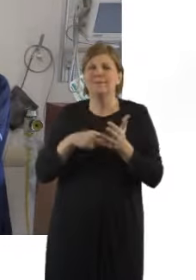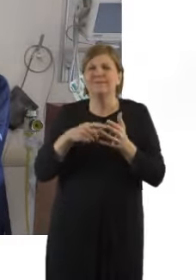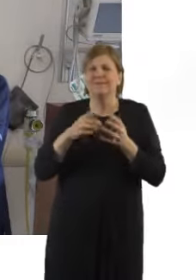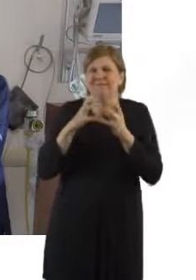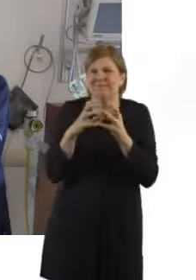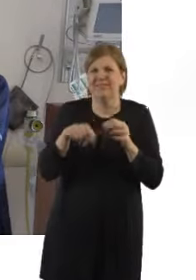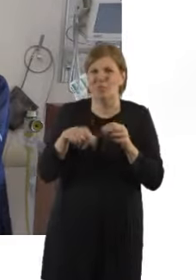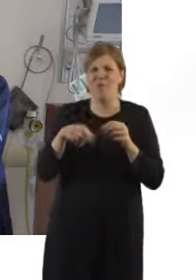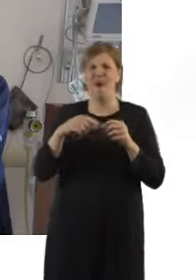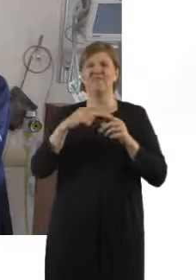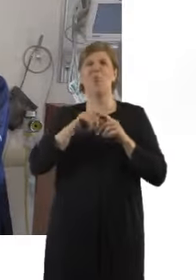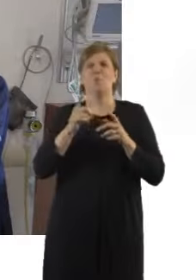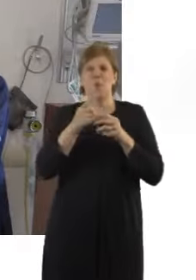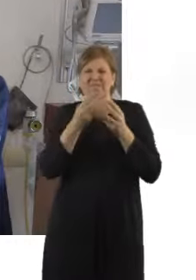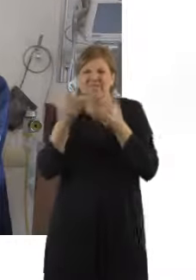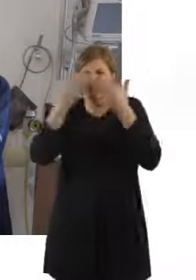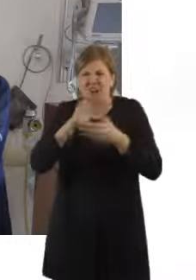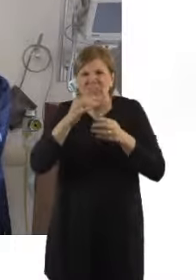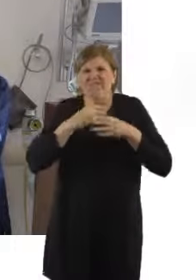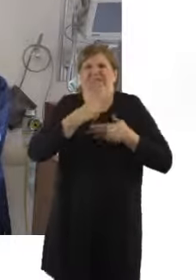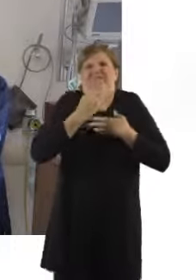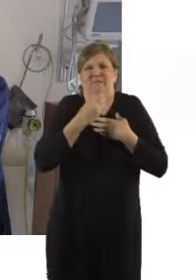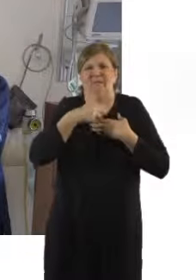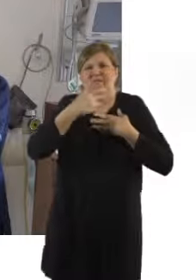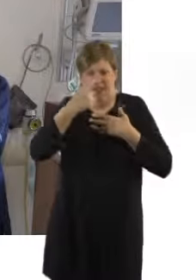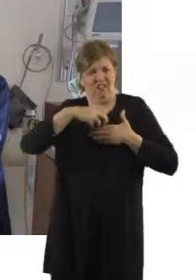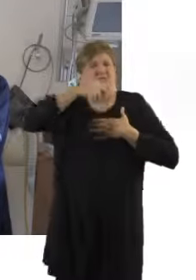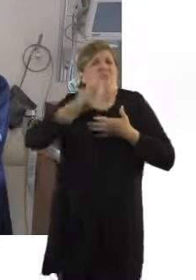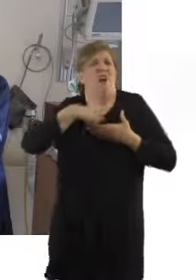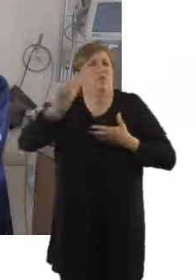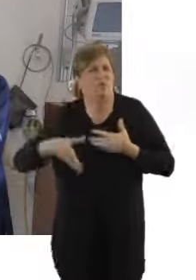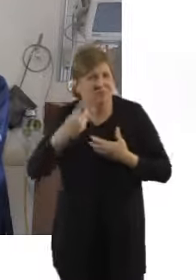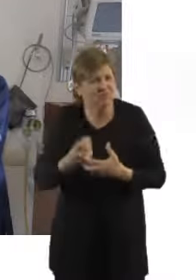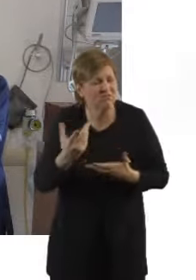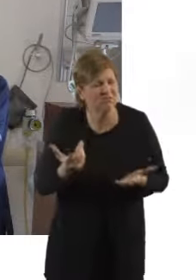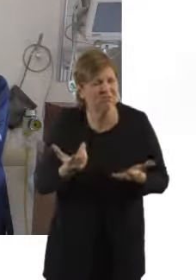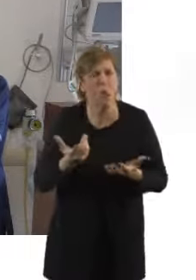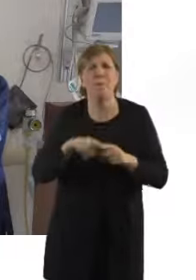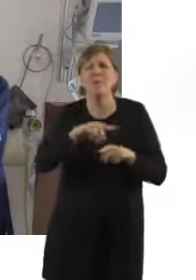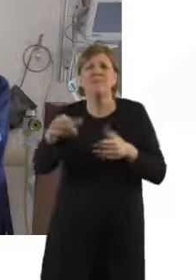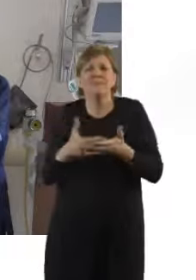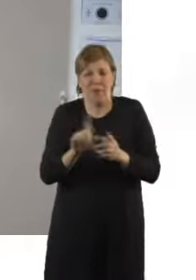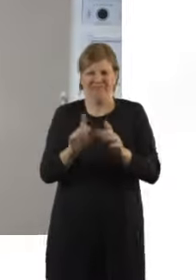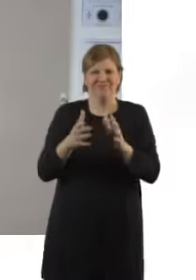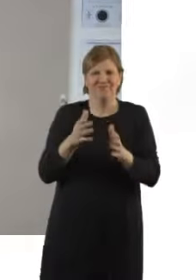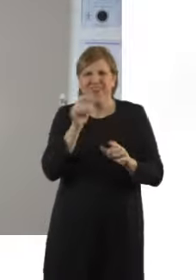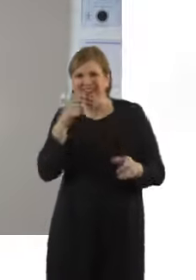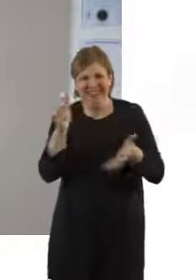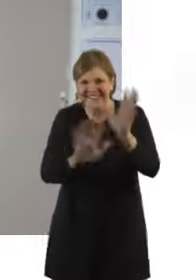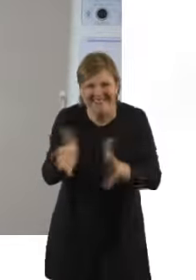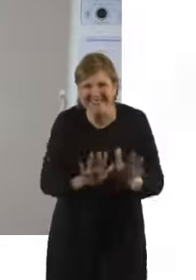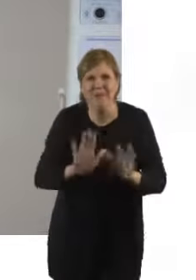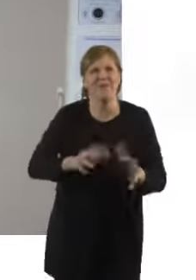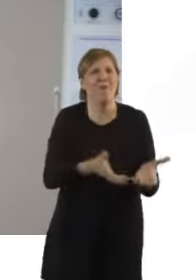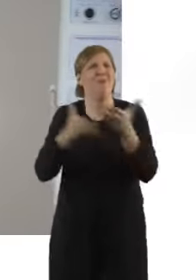Most babies will just get dried off and handed to mum after that some babies have to go to the special care baby unit. Dorothy how